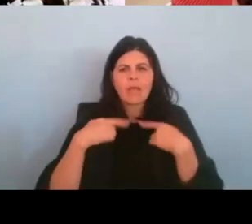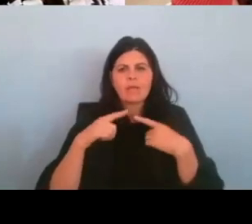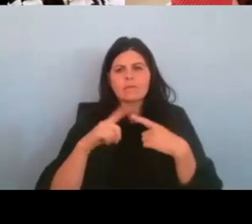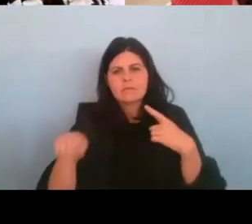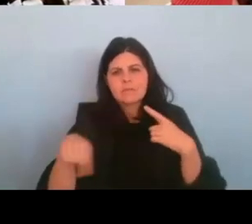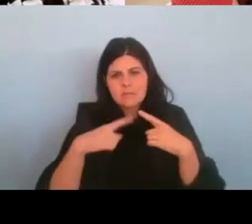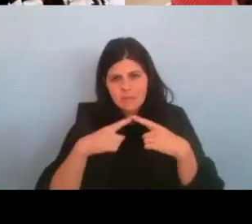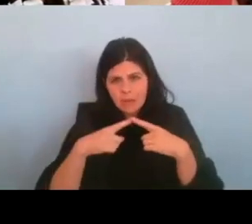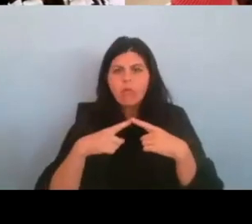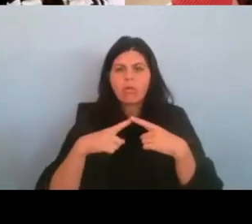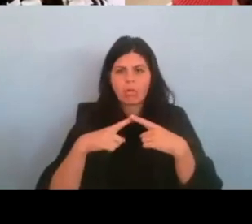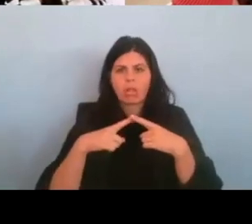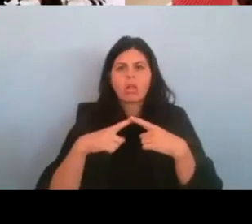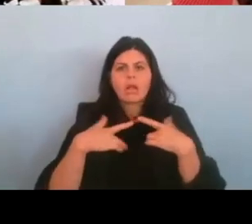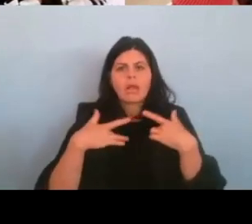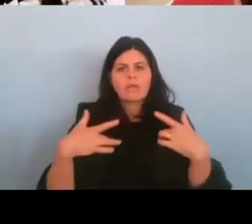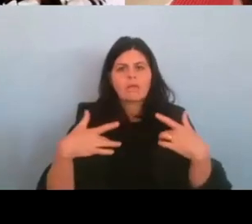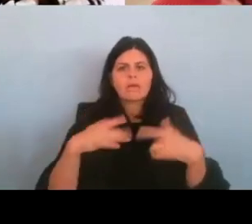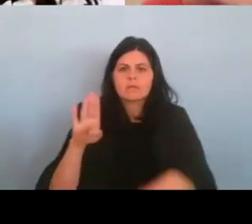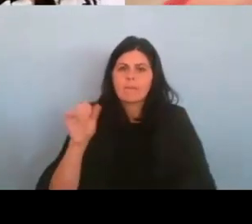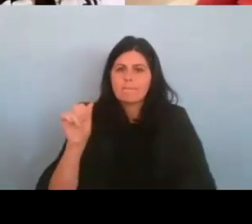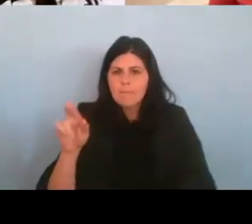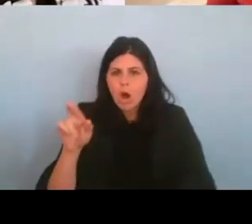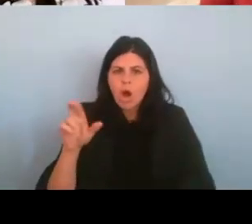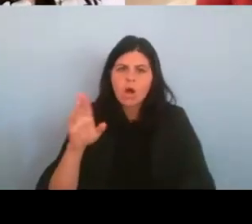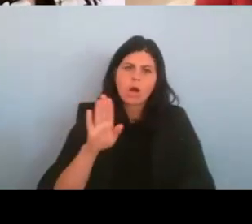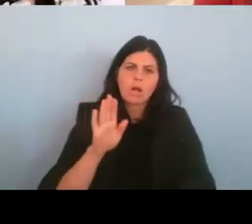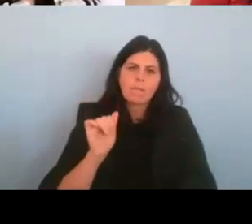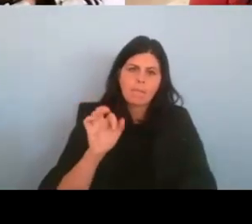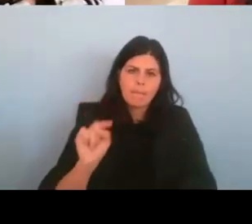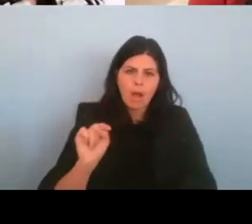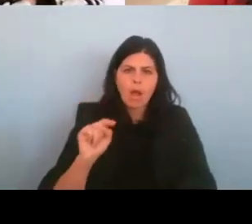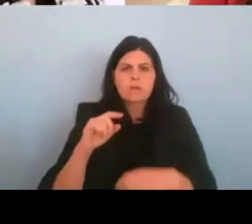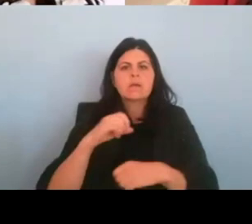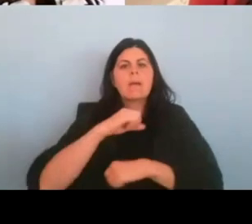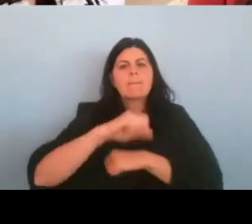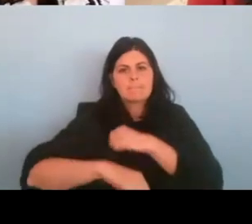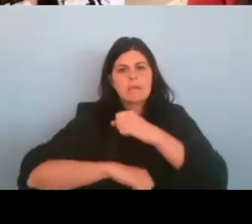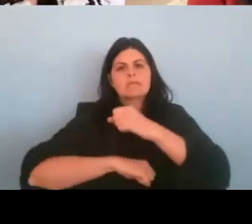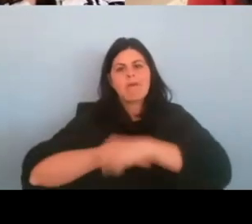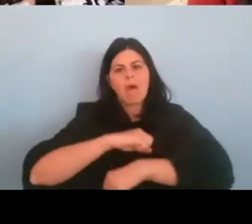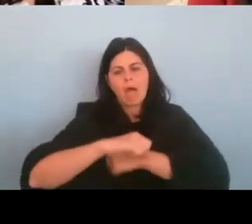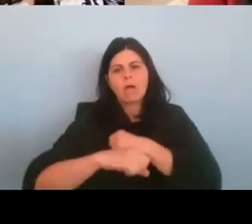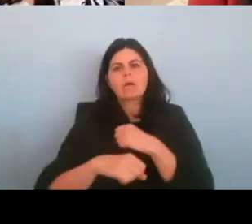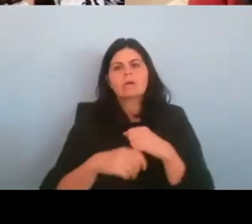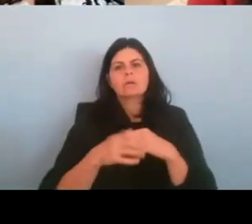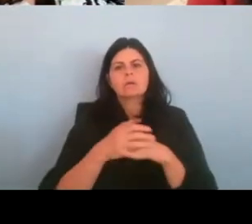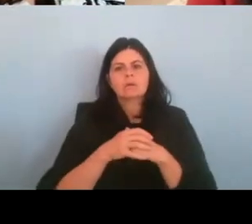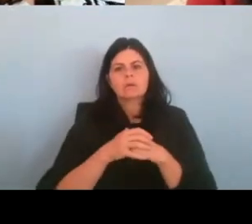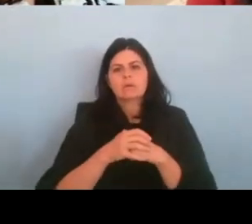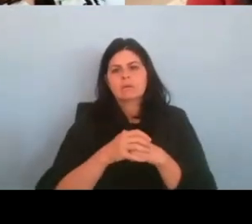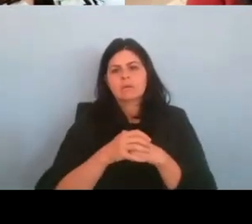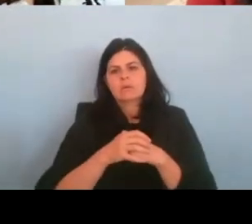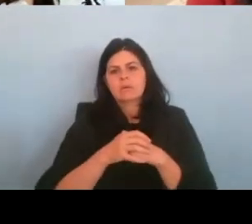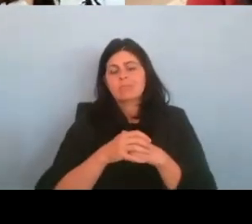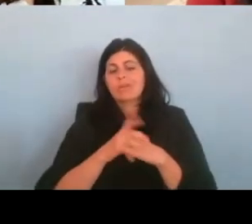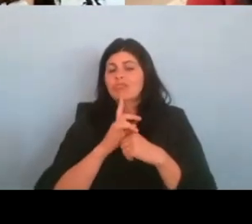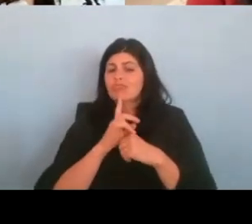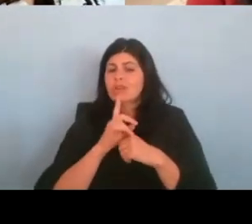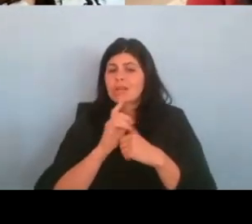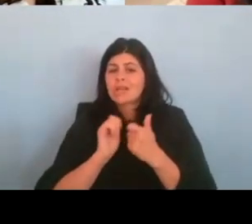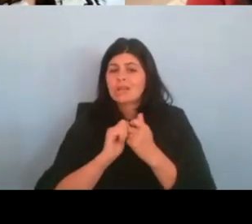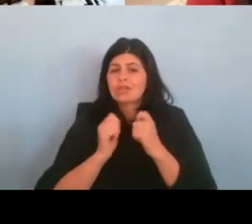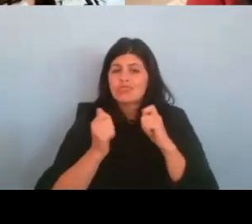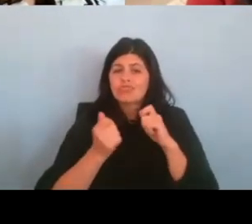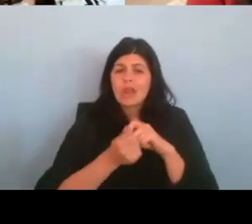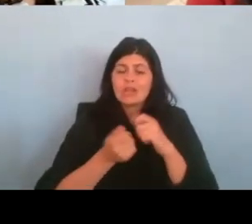and bat mitzvah. And that it's really, it's really changed in so